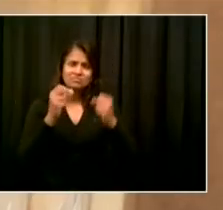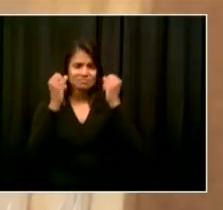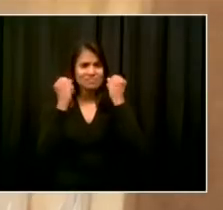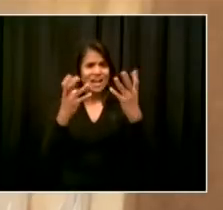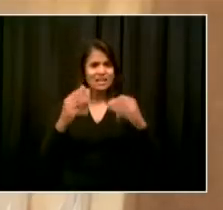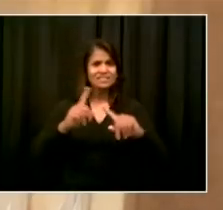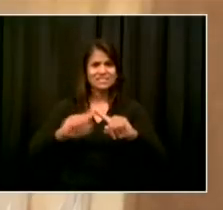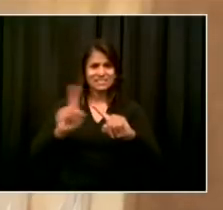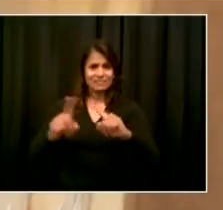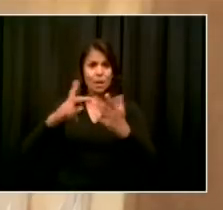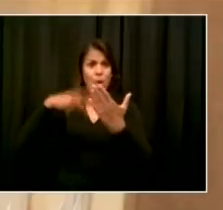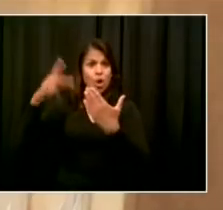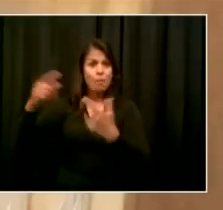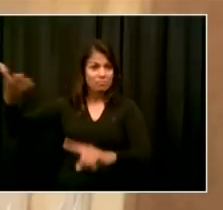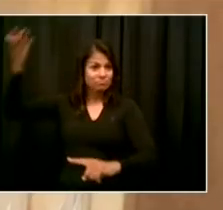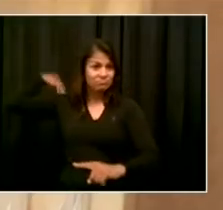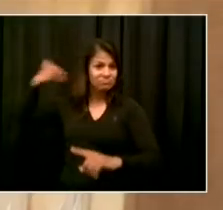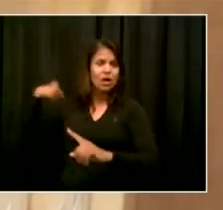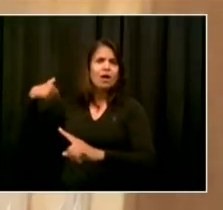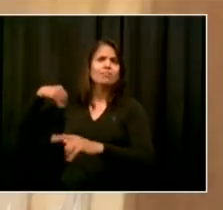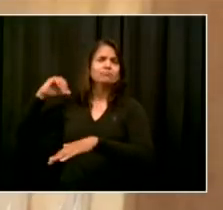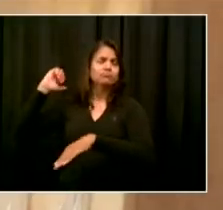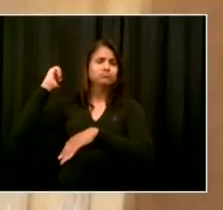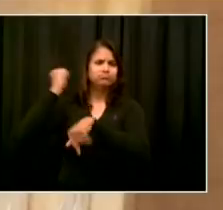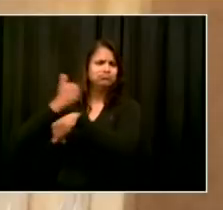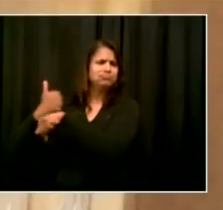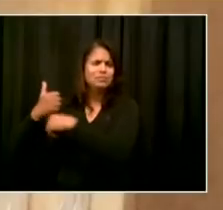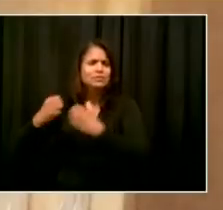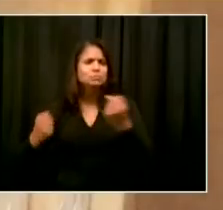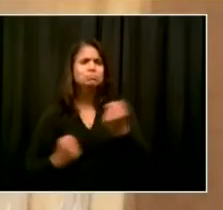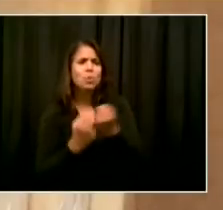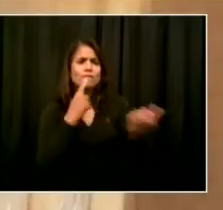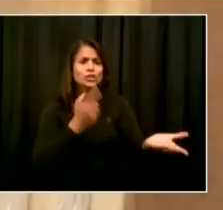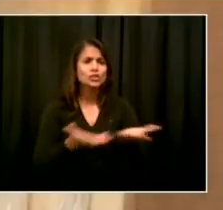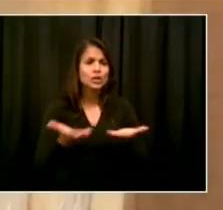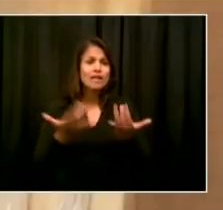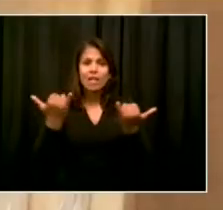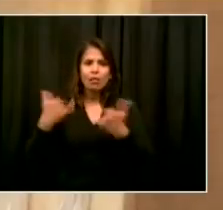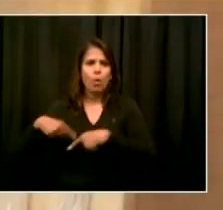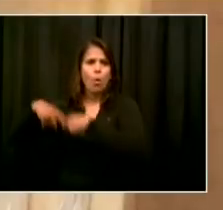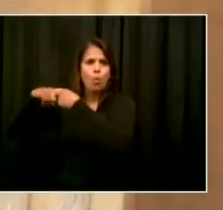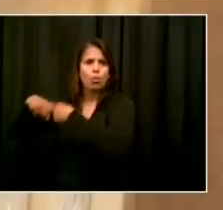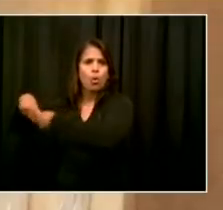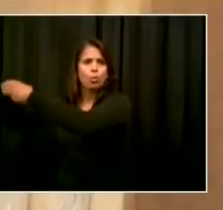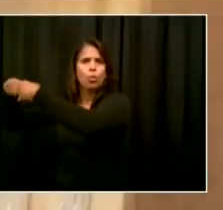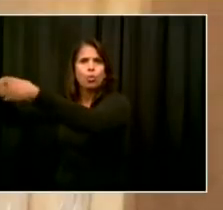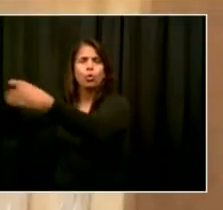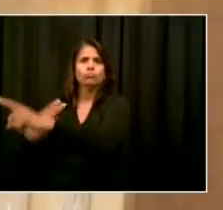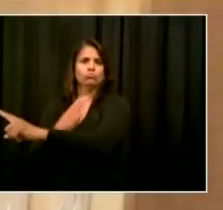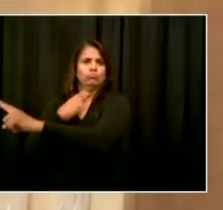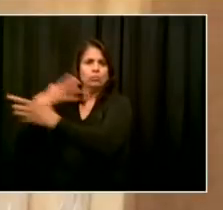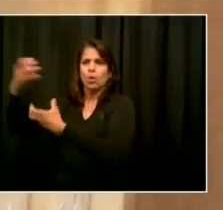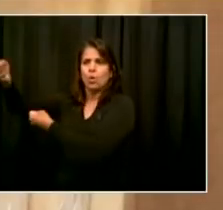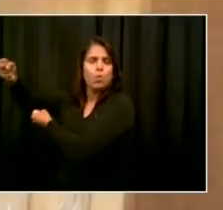So in a pandemic, it's all hands on deck. We're also working with a number of our partners and we'll have more to say about that in the coming days as well.